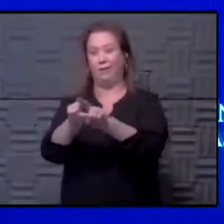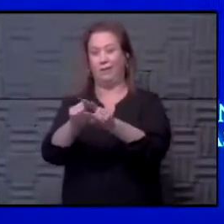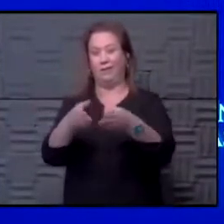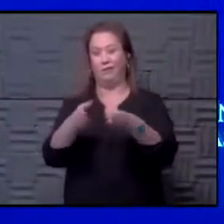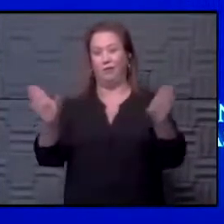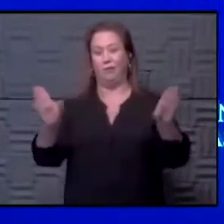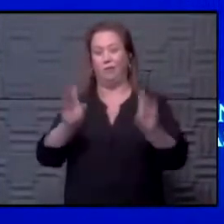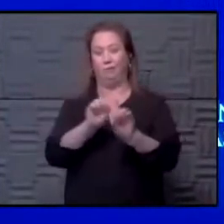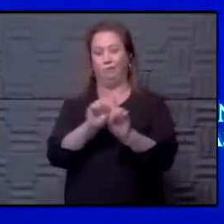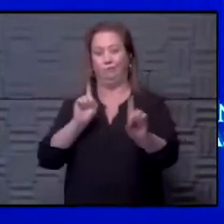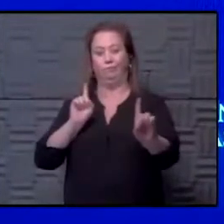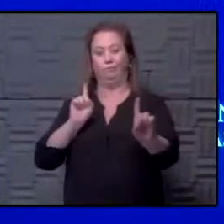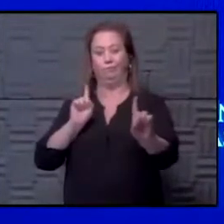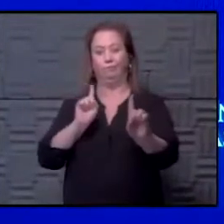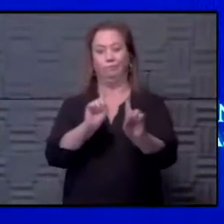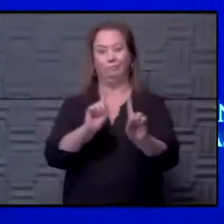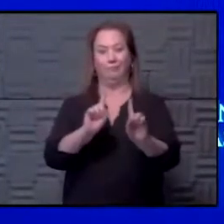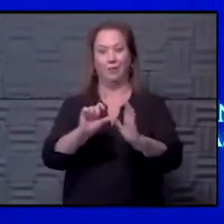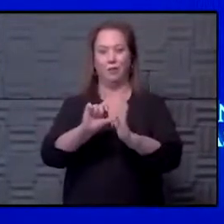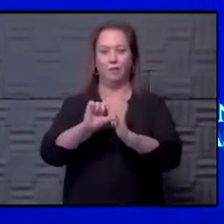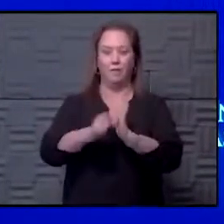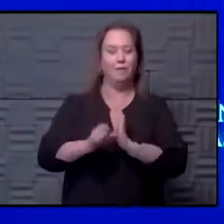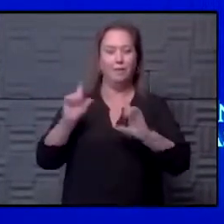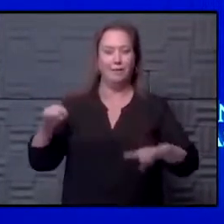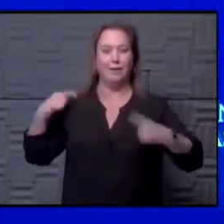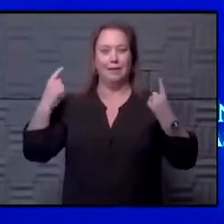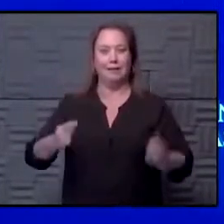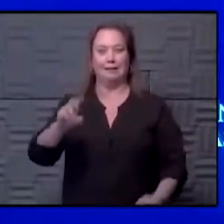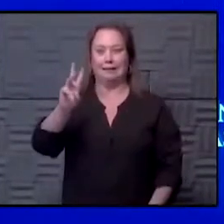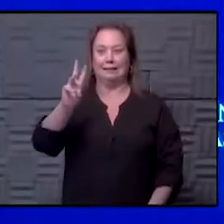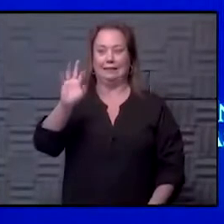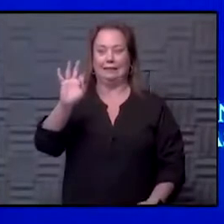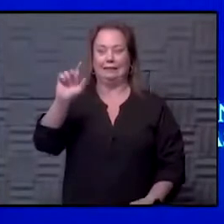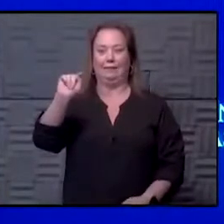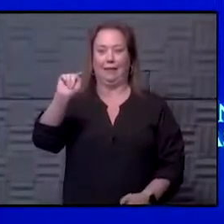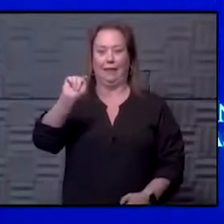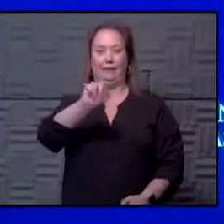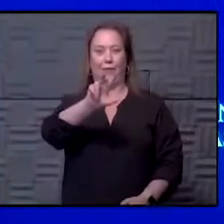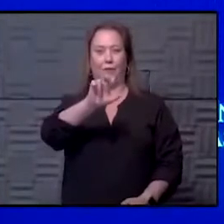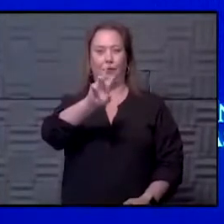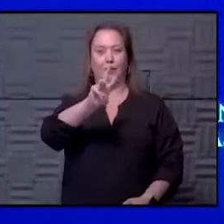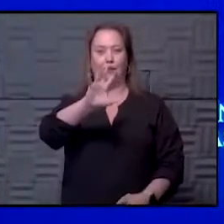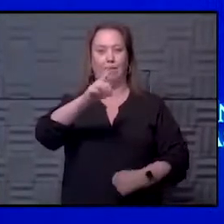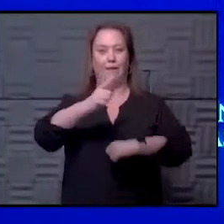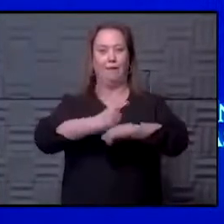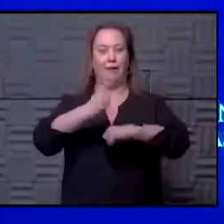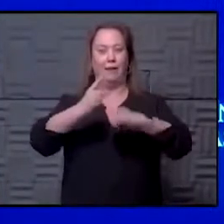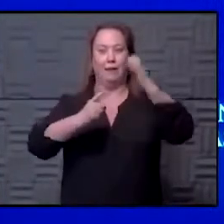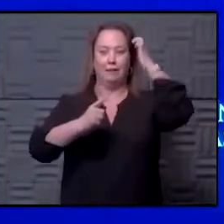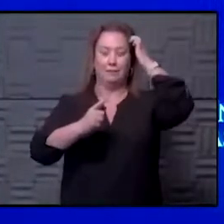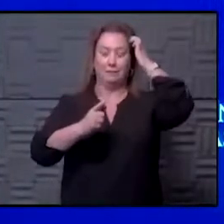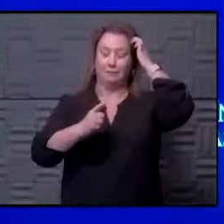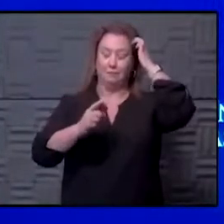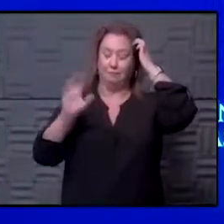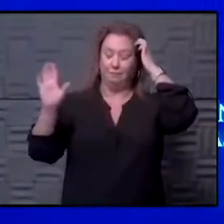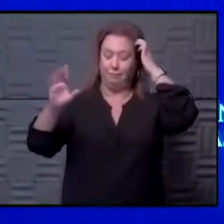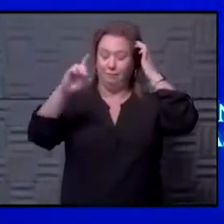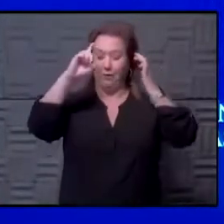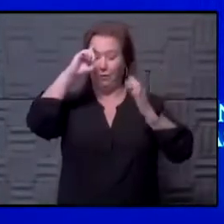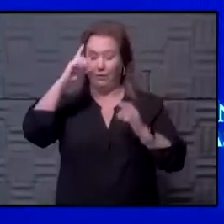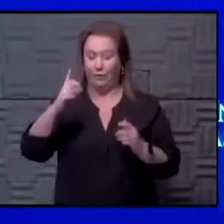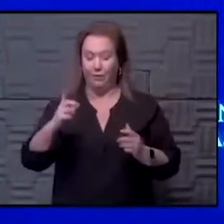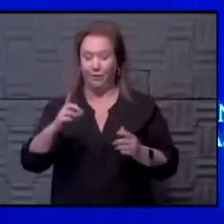distancing. You know, you've drilled this into us six feet for, you know, 365 days now, and I'm curious your thoughts on